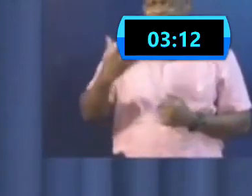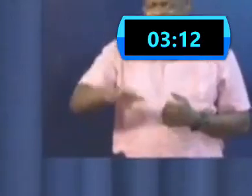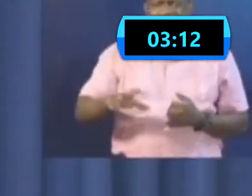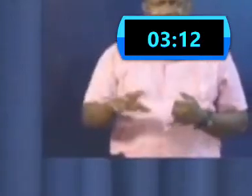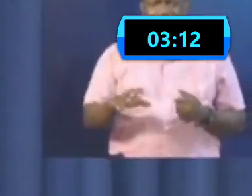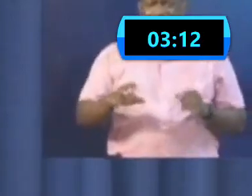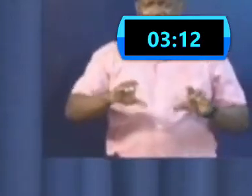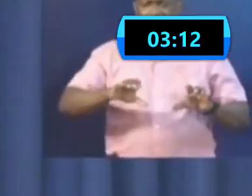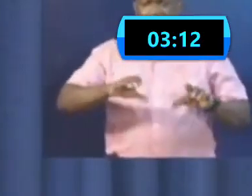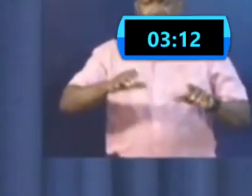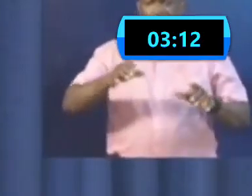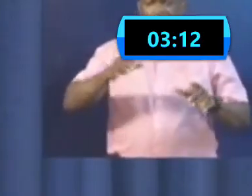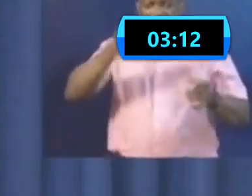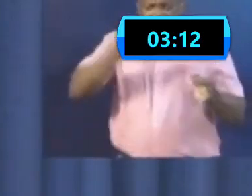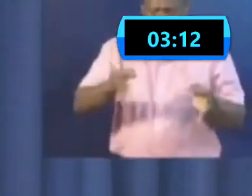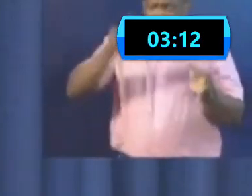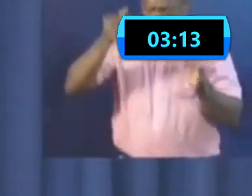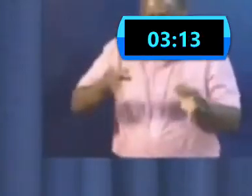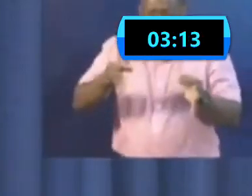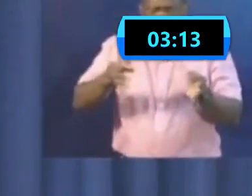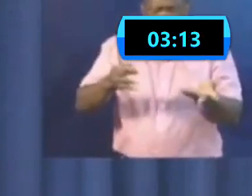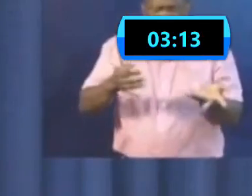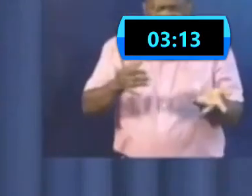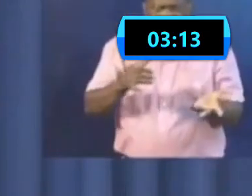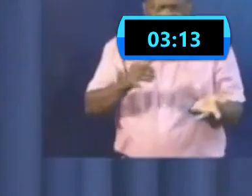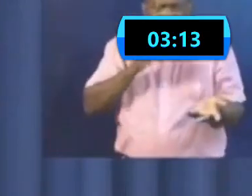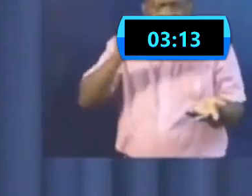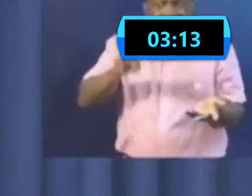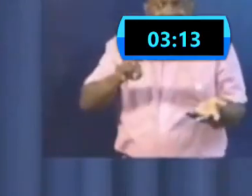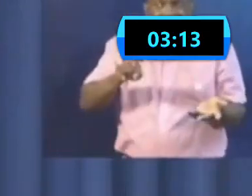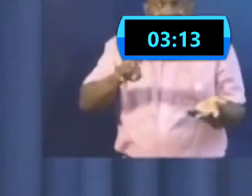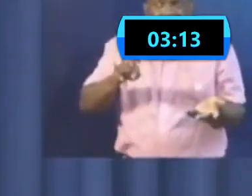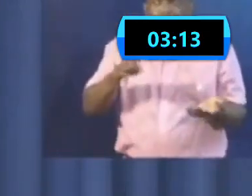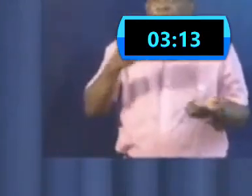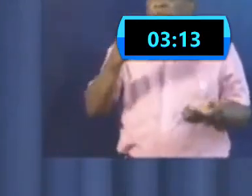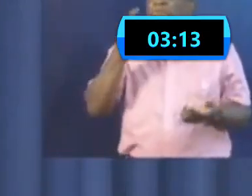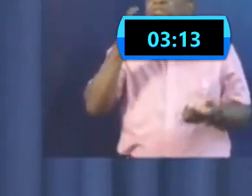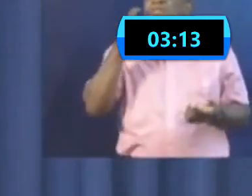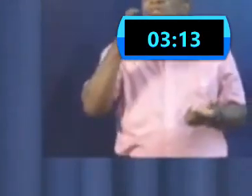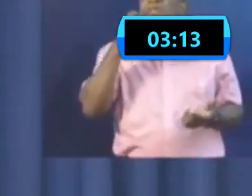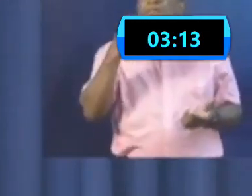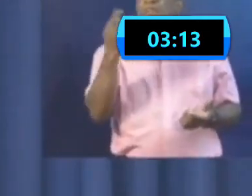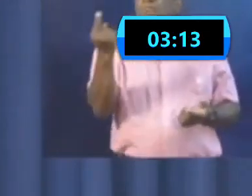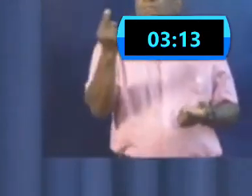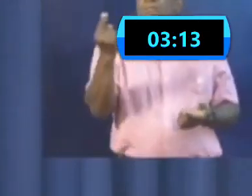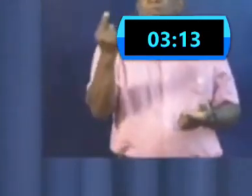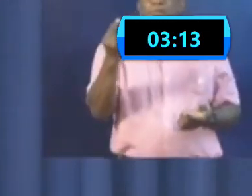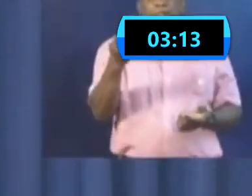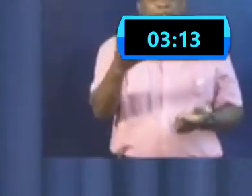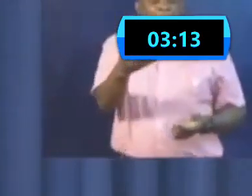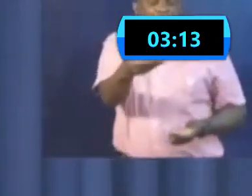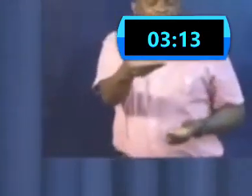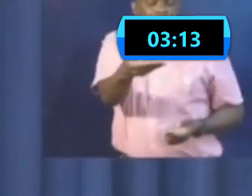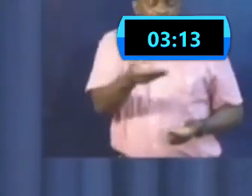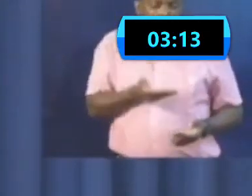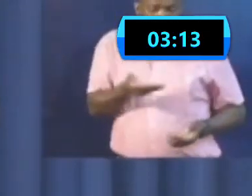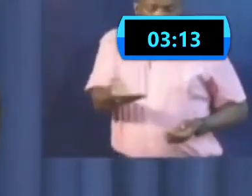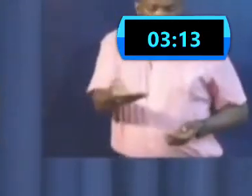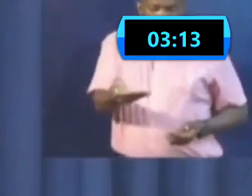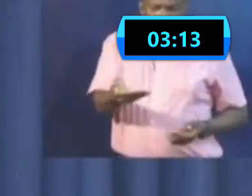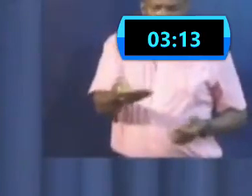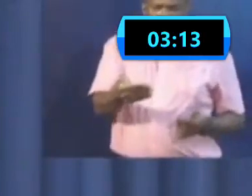got an invitation the other day to a party. I got myself involved. A party if I come early is $50.